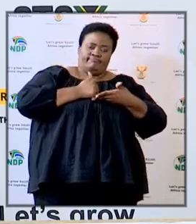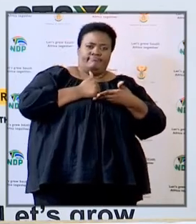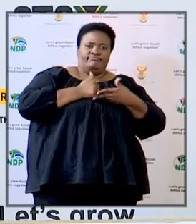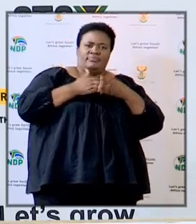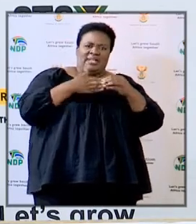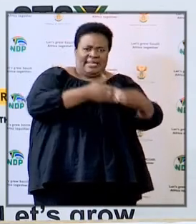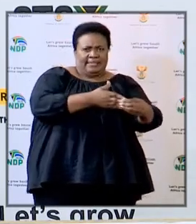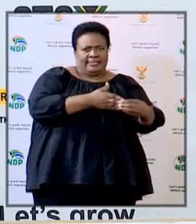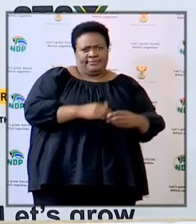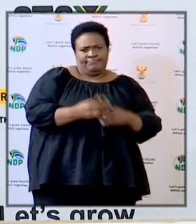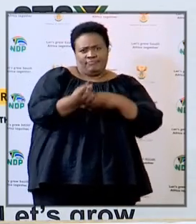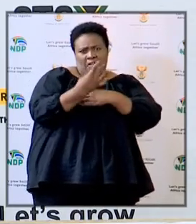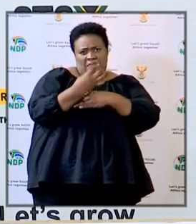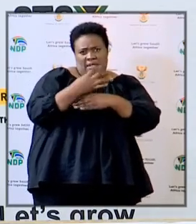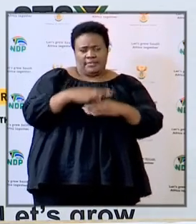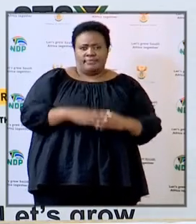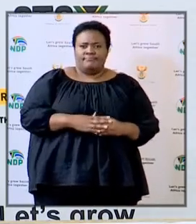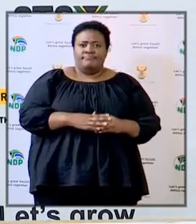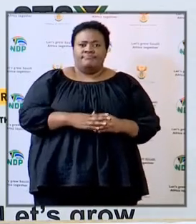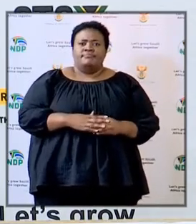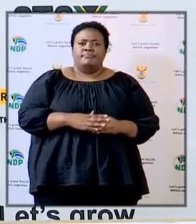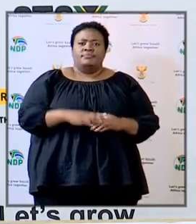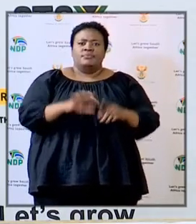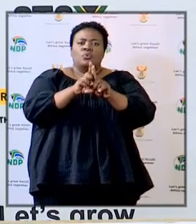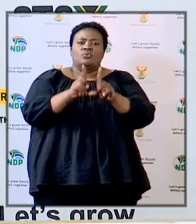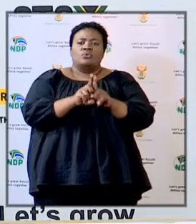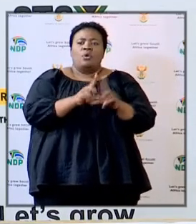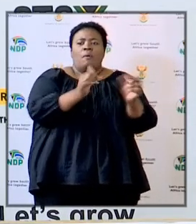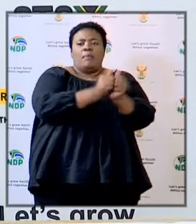on the question of partnerships with communities